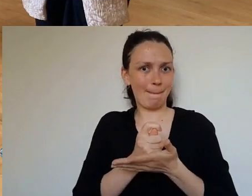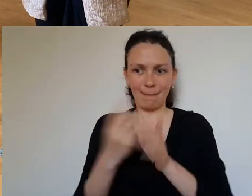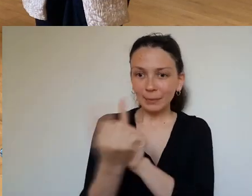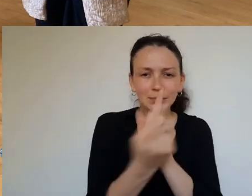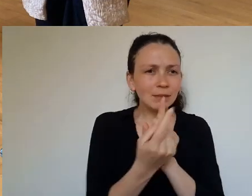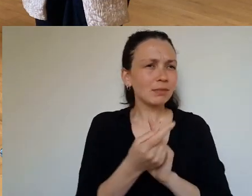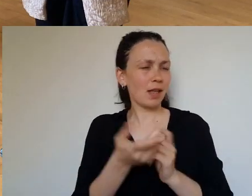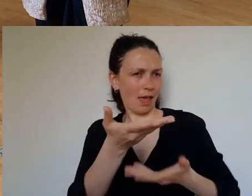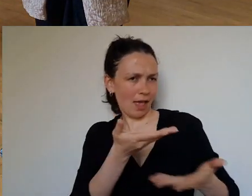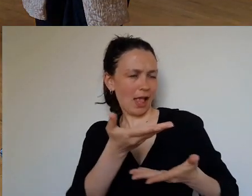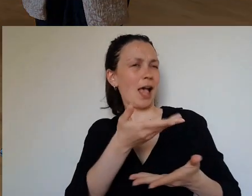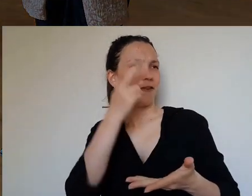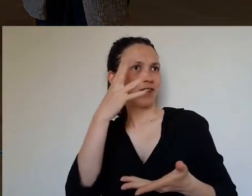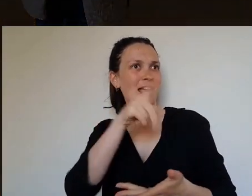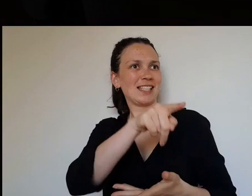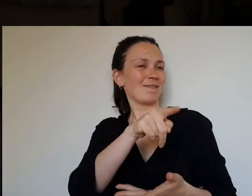different and common languages.